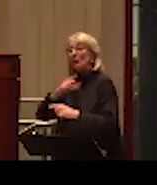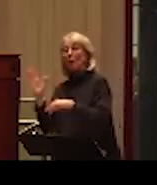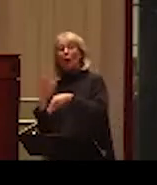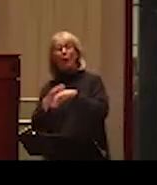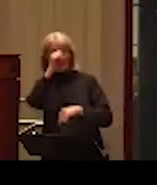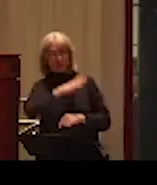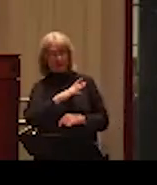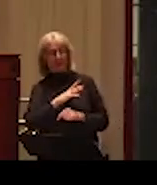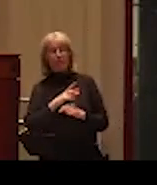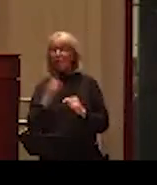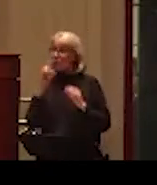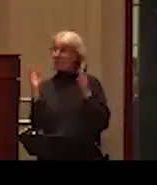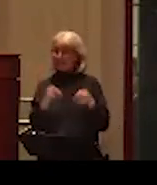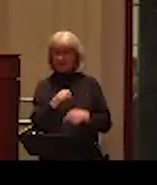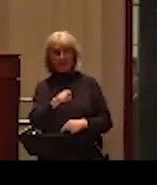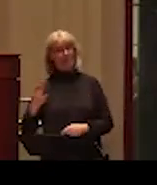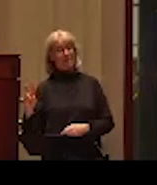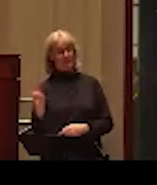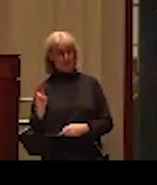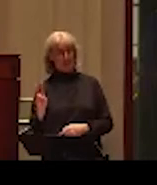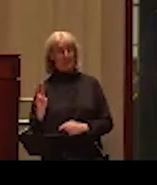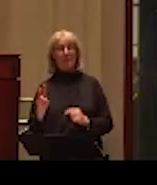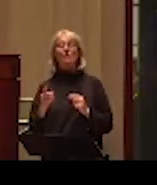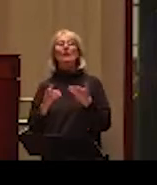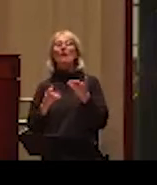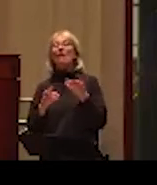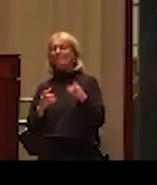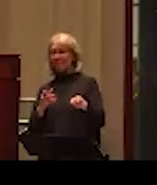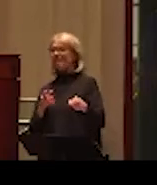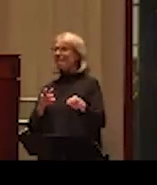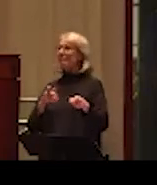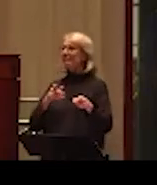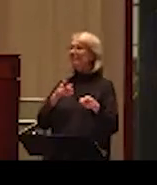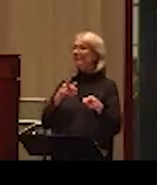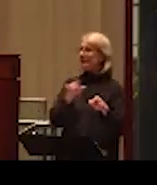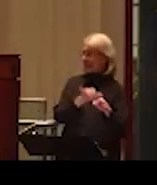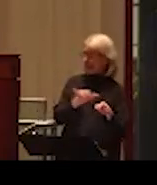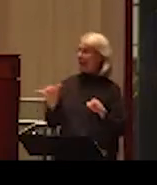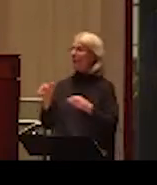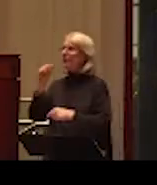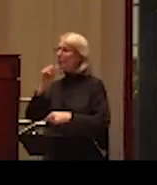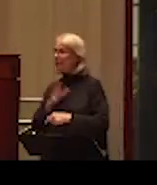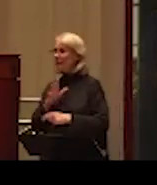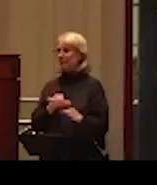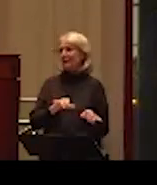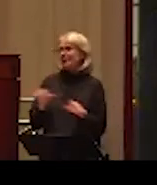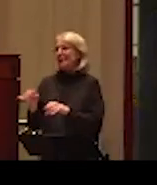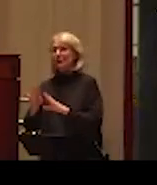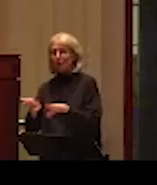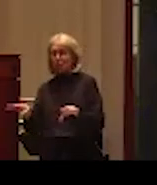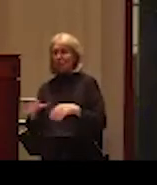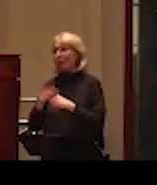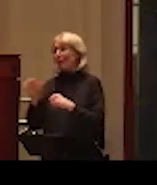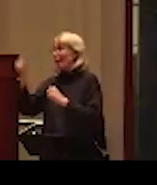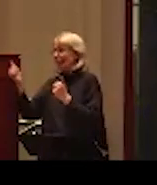actually, hopefully, prevent domestic homicides better against women and children and any other family members. So, that's my